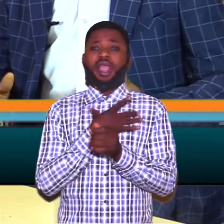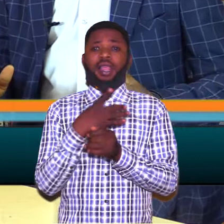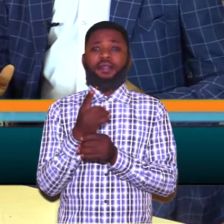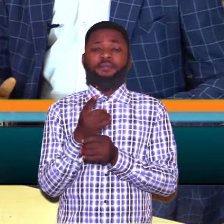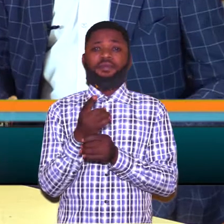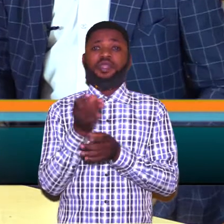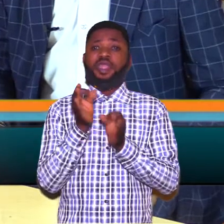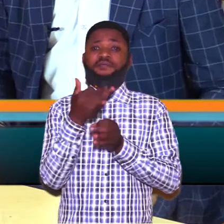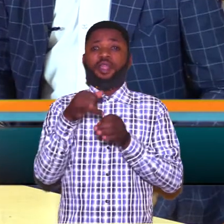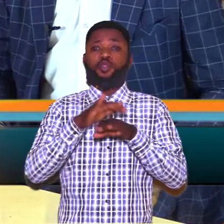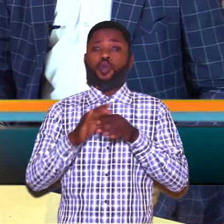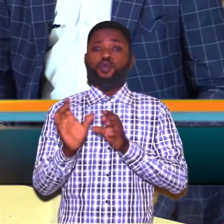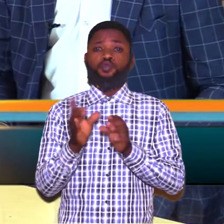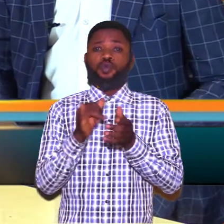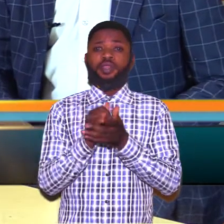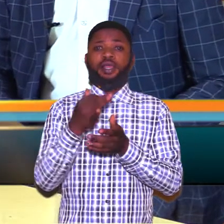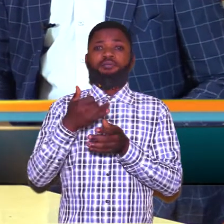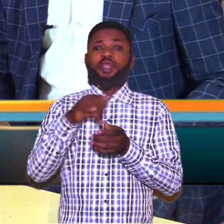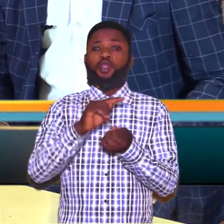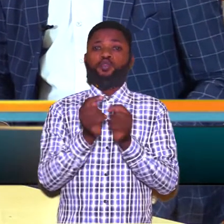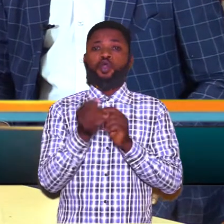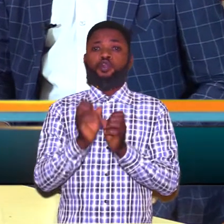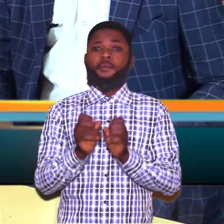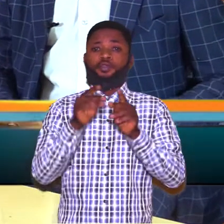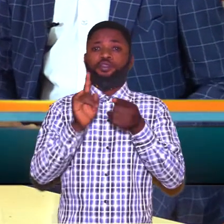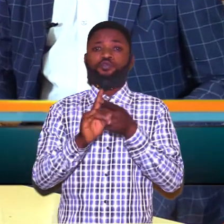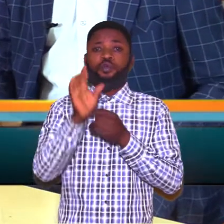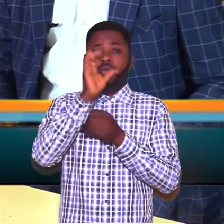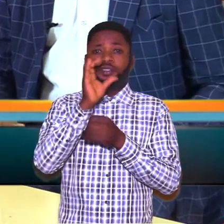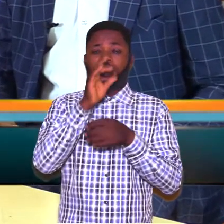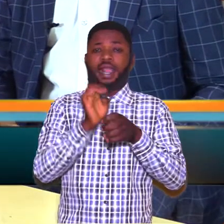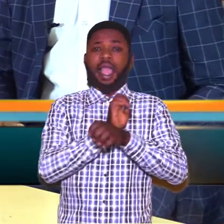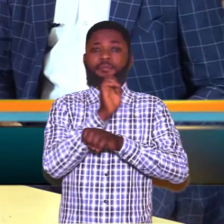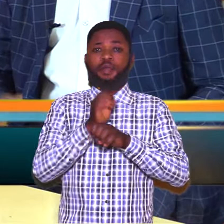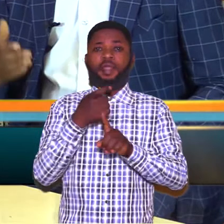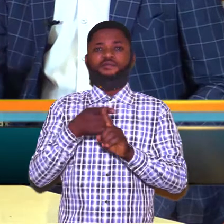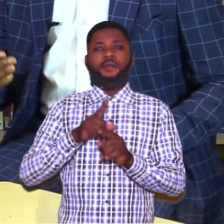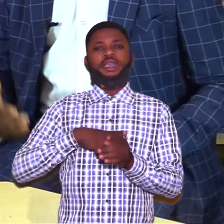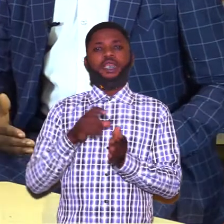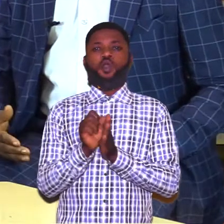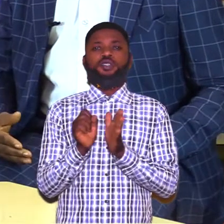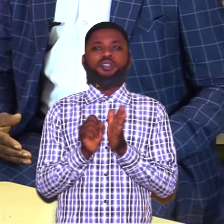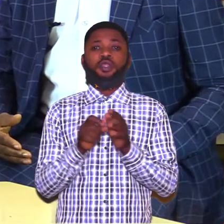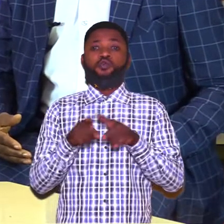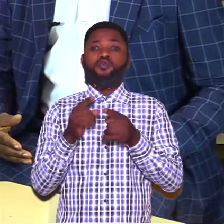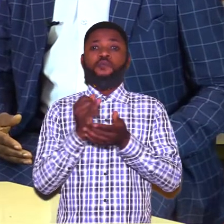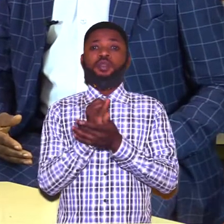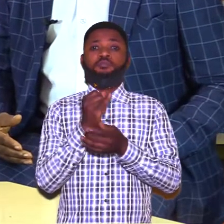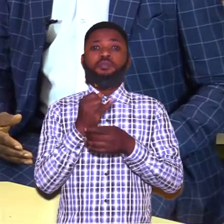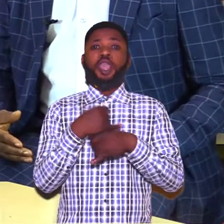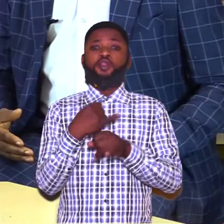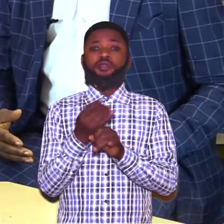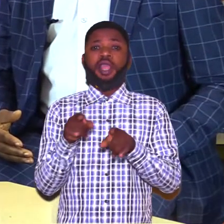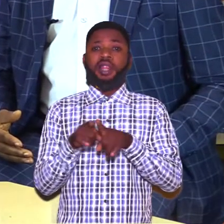And if they don't do that, the third opportunity is to seek employment from industries. So